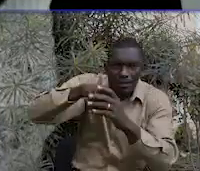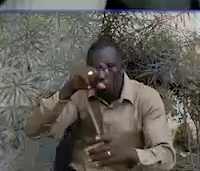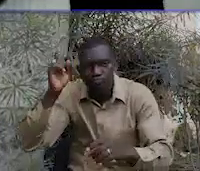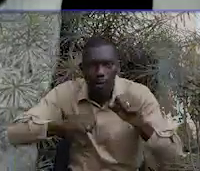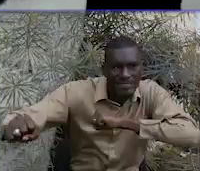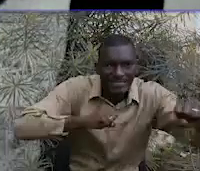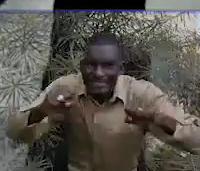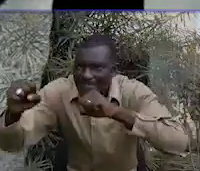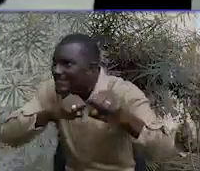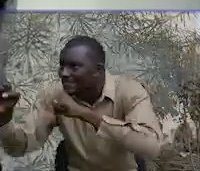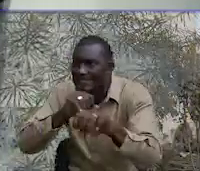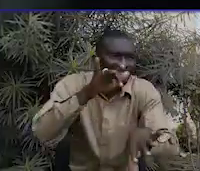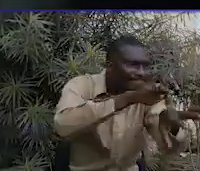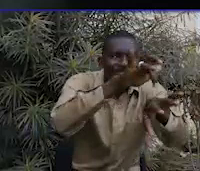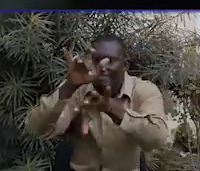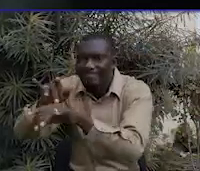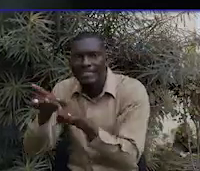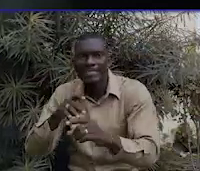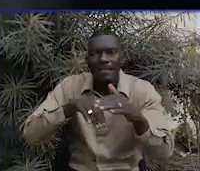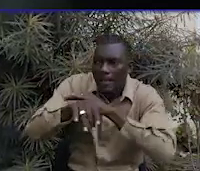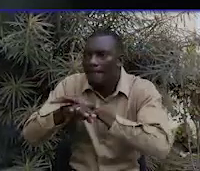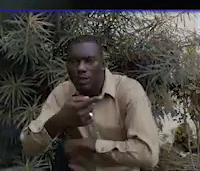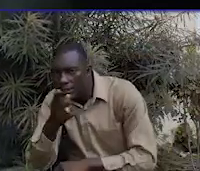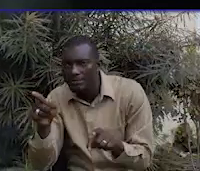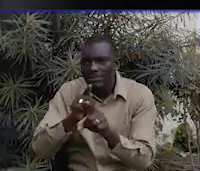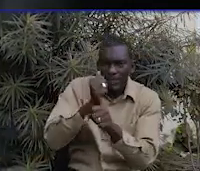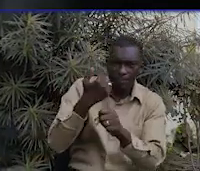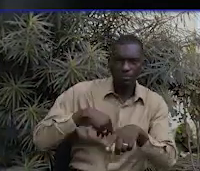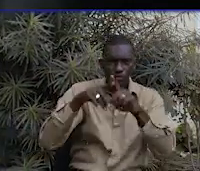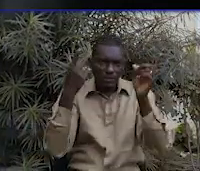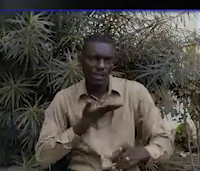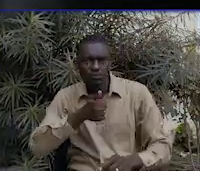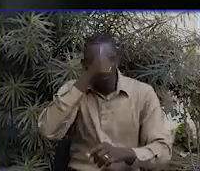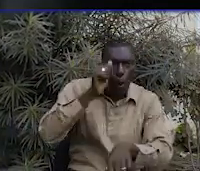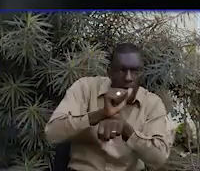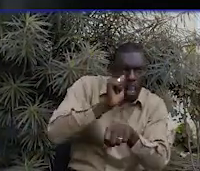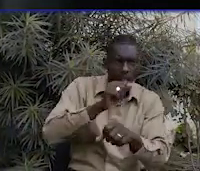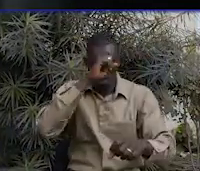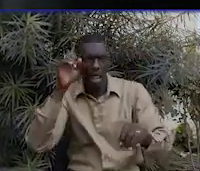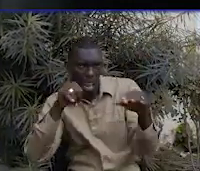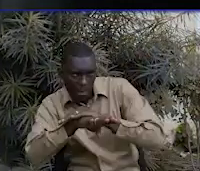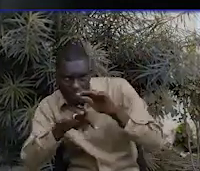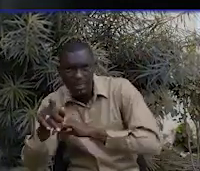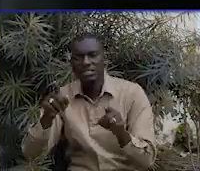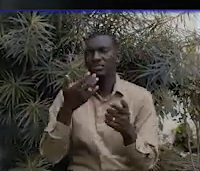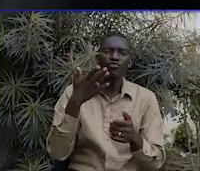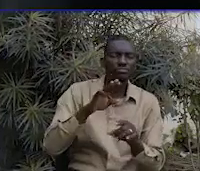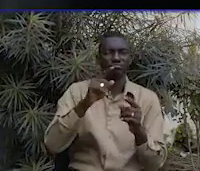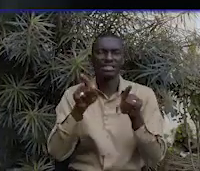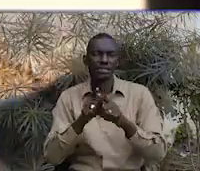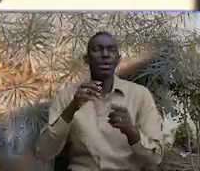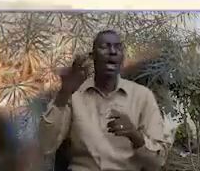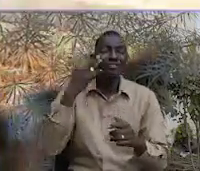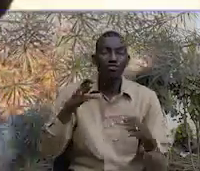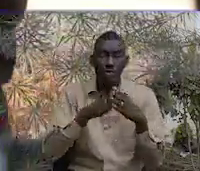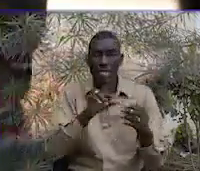capacity that have been underutilized, provide head of braille to type, employ them the stereotype while change society, cause it's time to make the